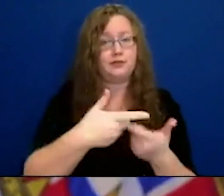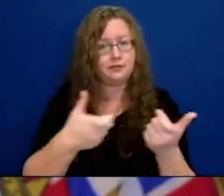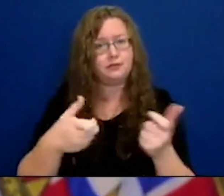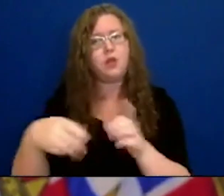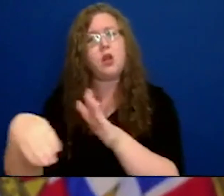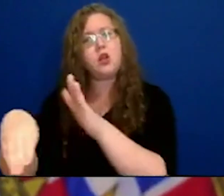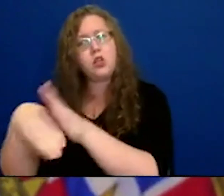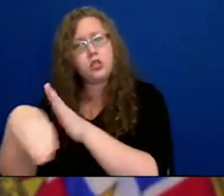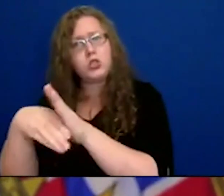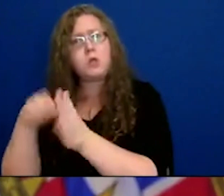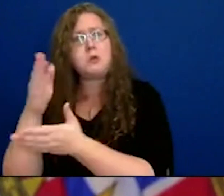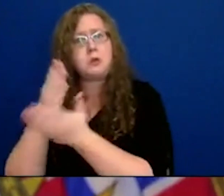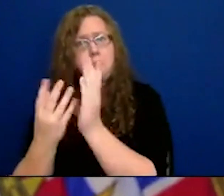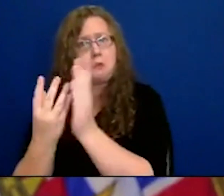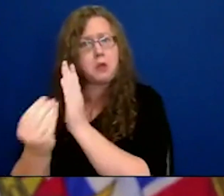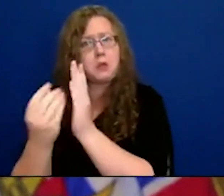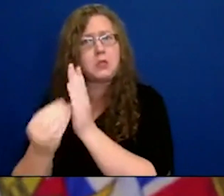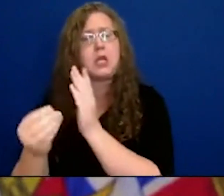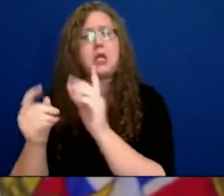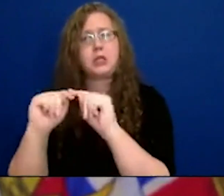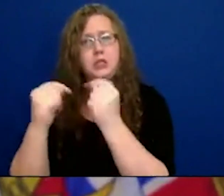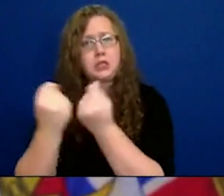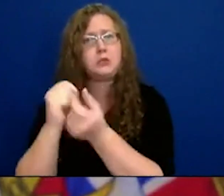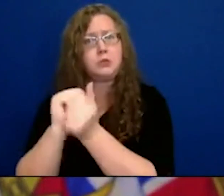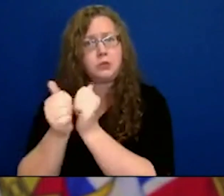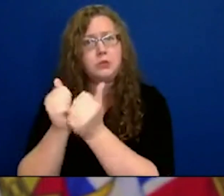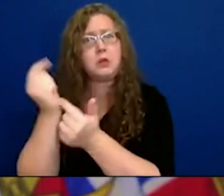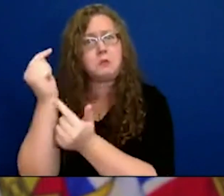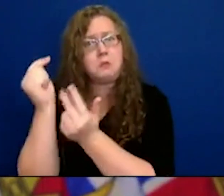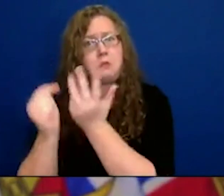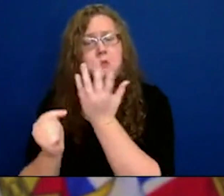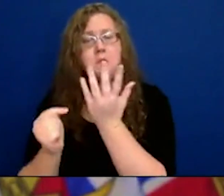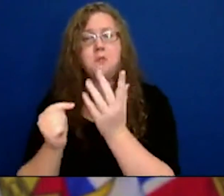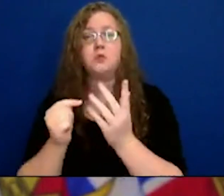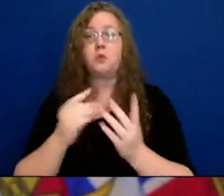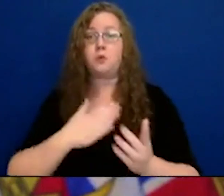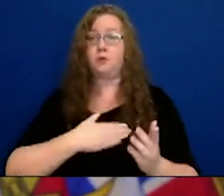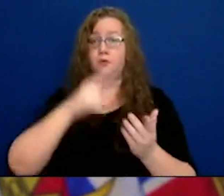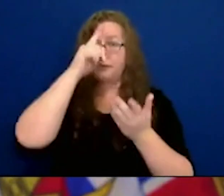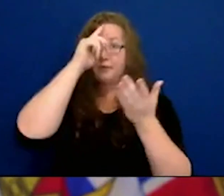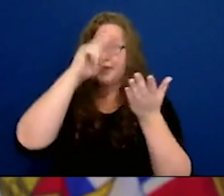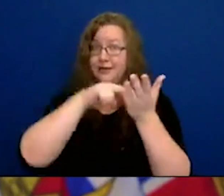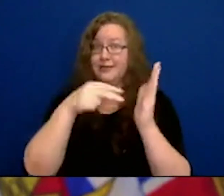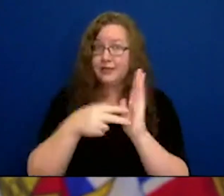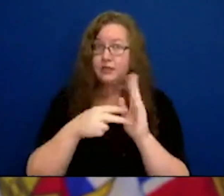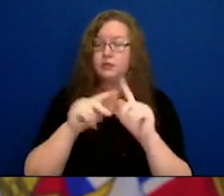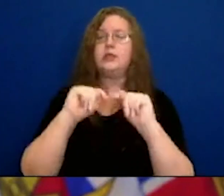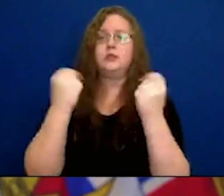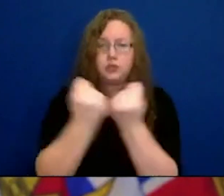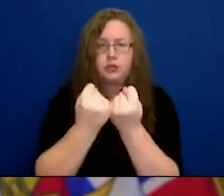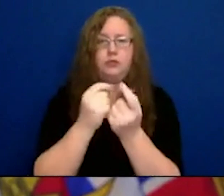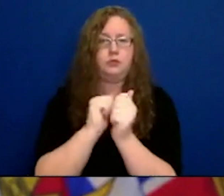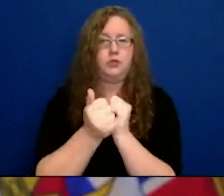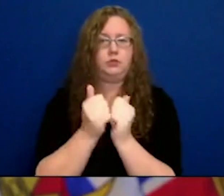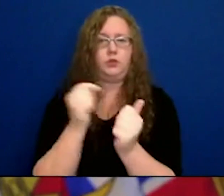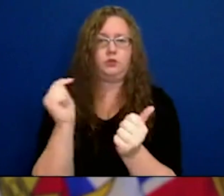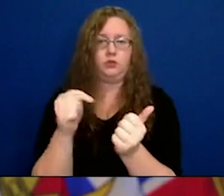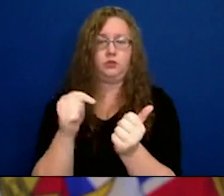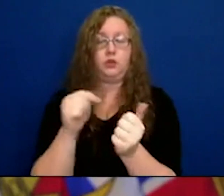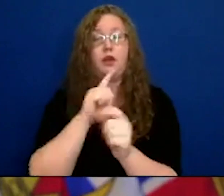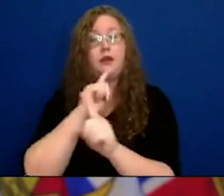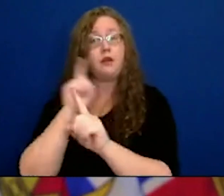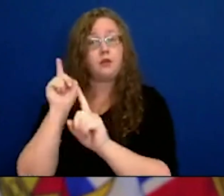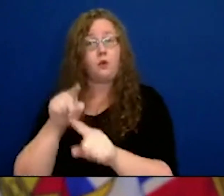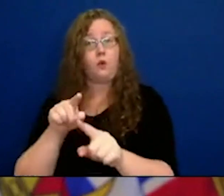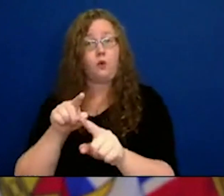other team sports that are going on. So that was the intent. And the order was written prior to my